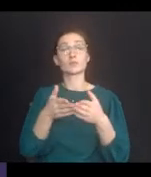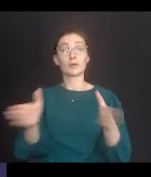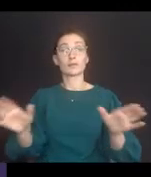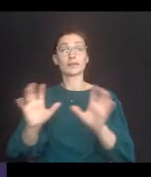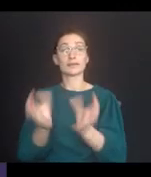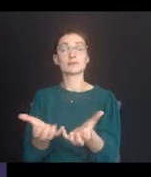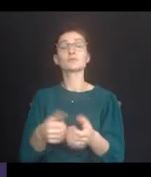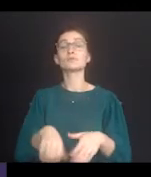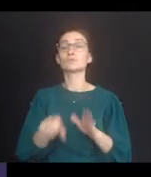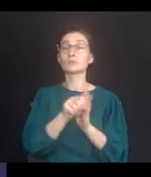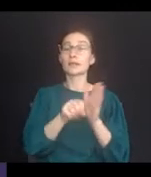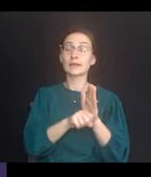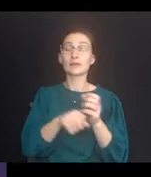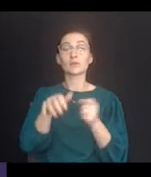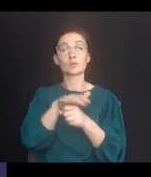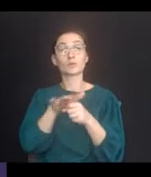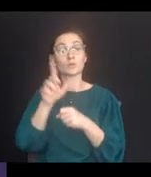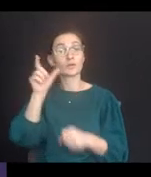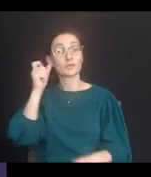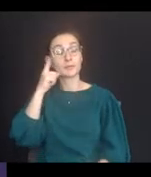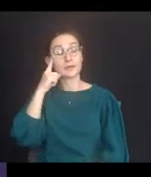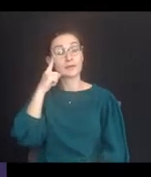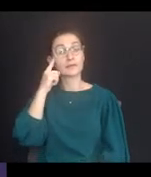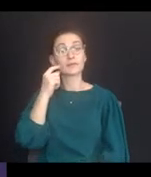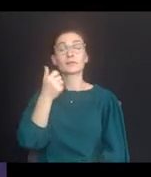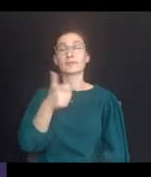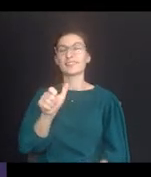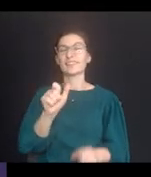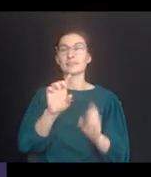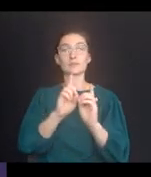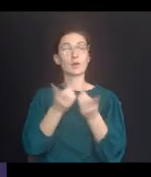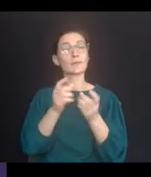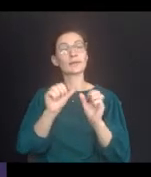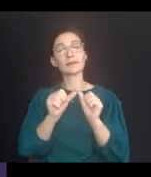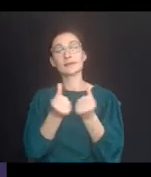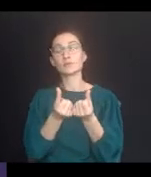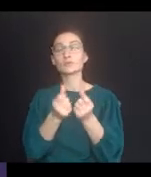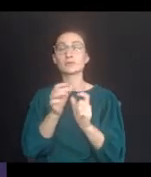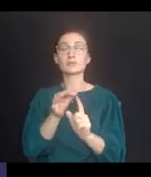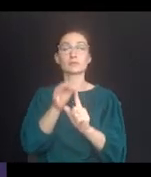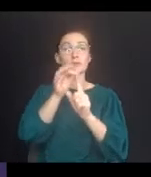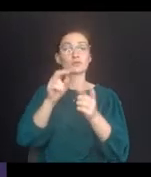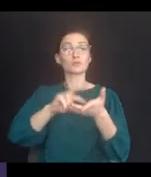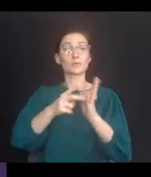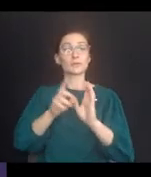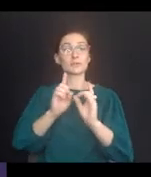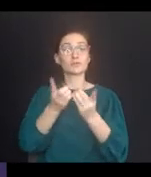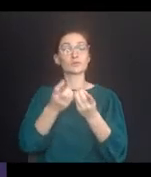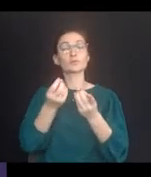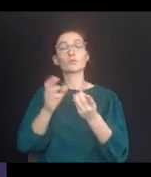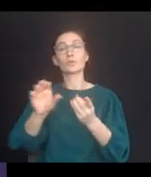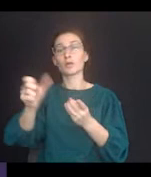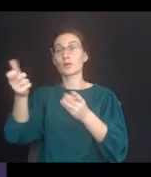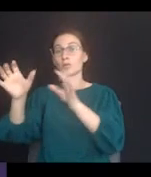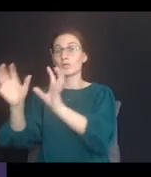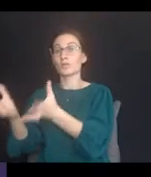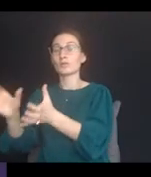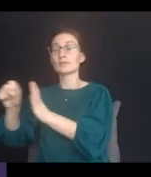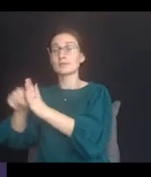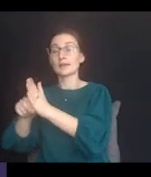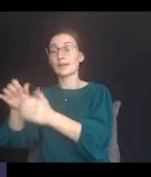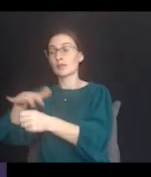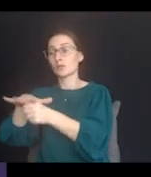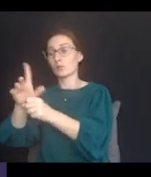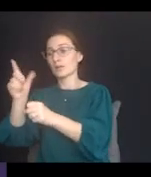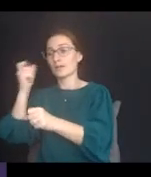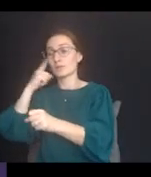entities, meaning any state or local government program, any department, agency, special purpose district, or other instrumentality